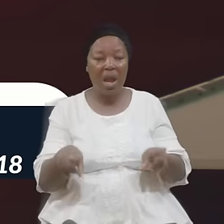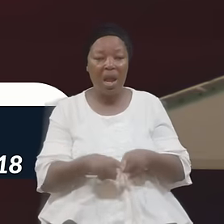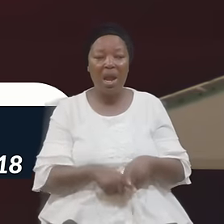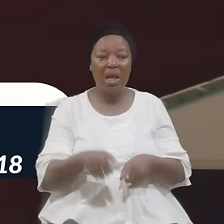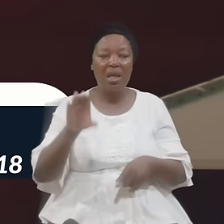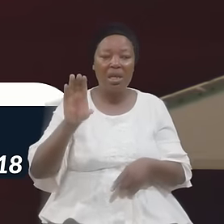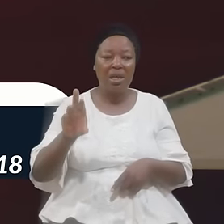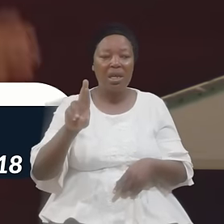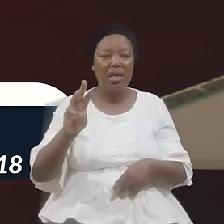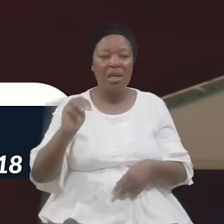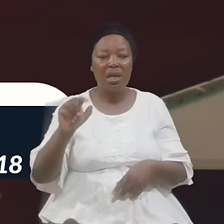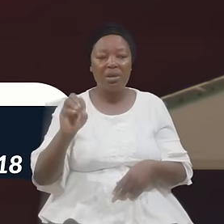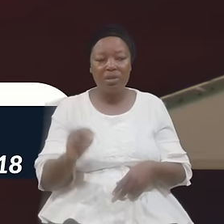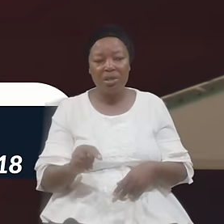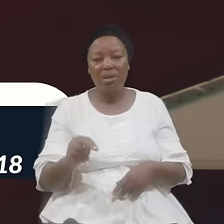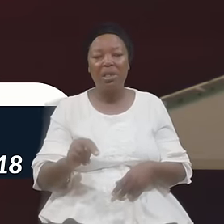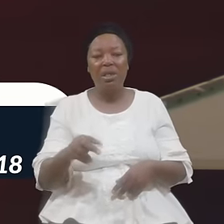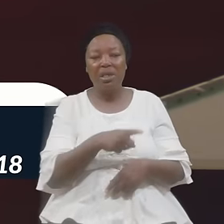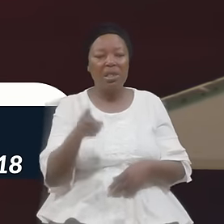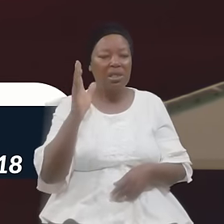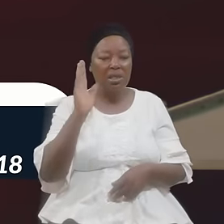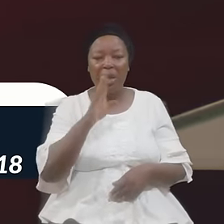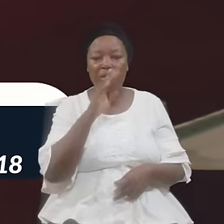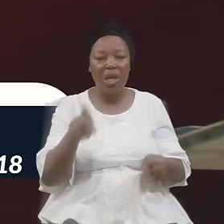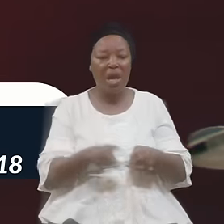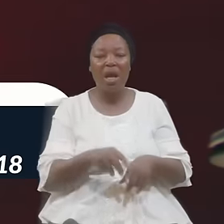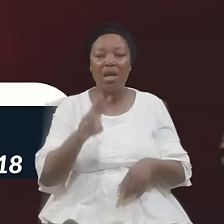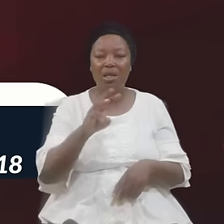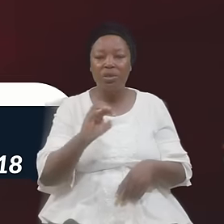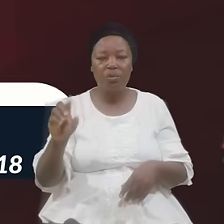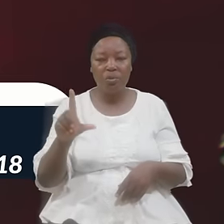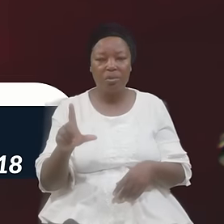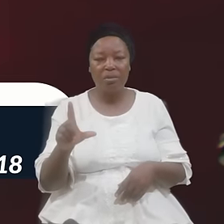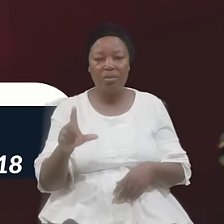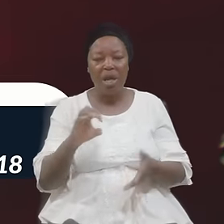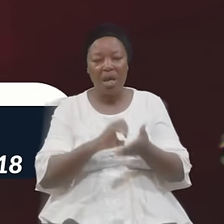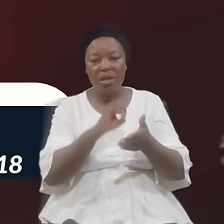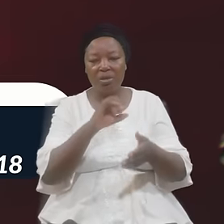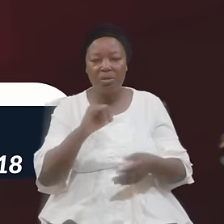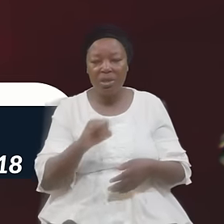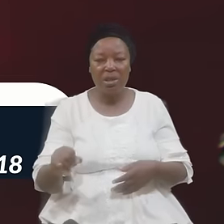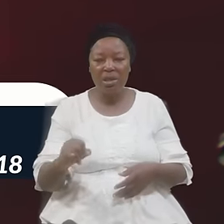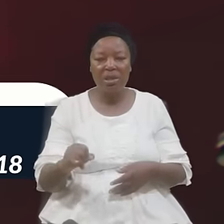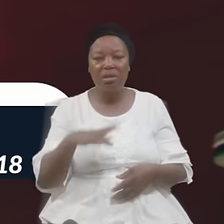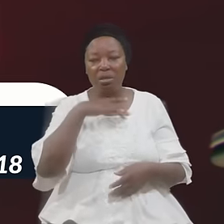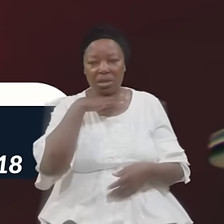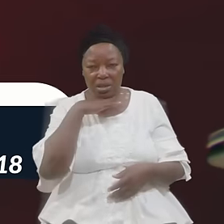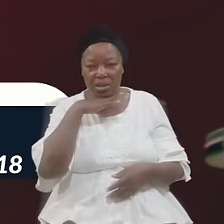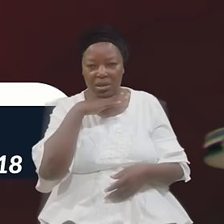They Shall Be As Will Excluding Corrupt